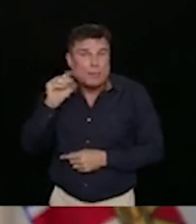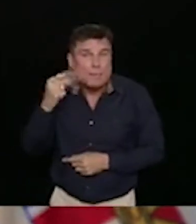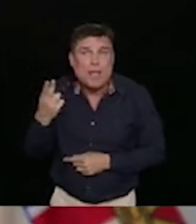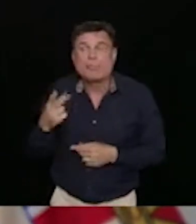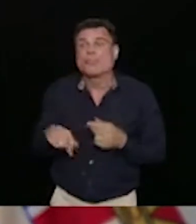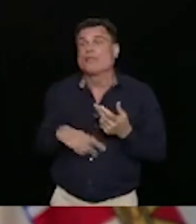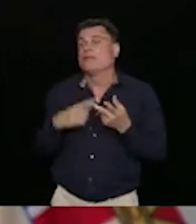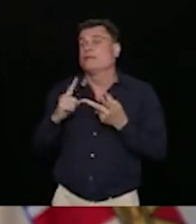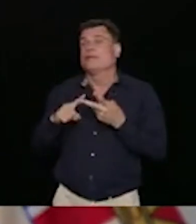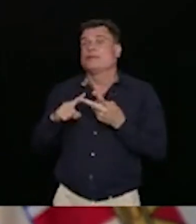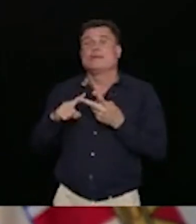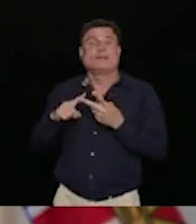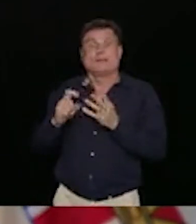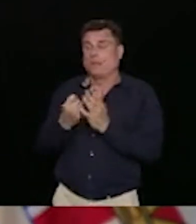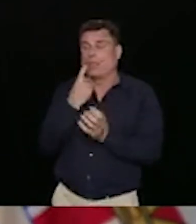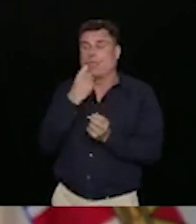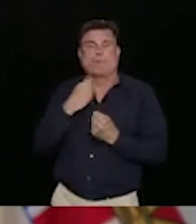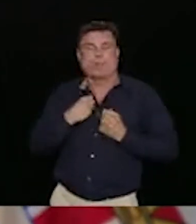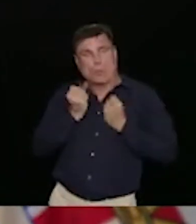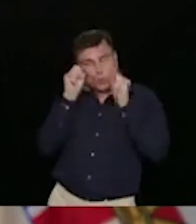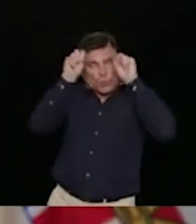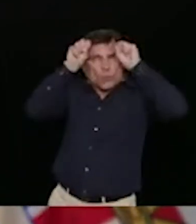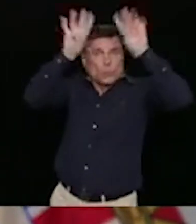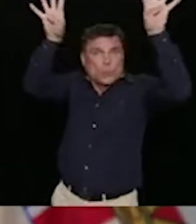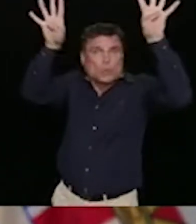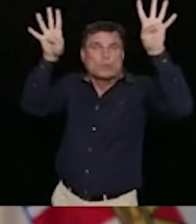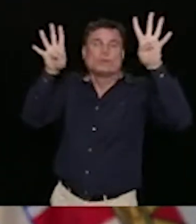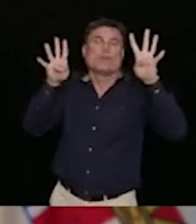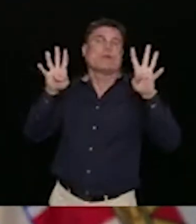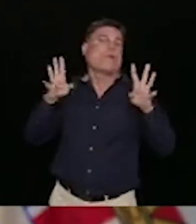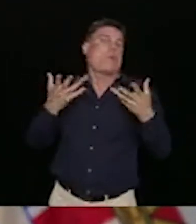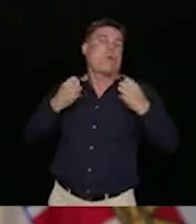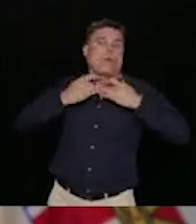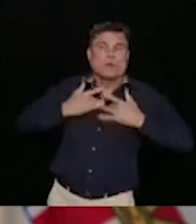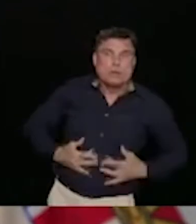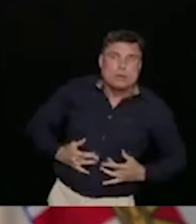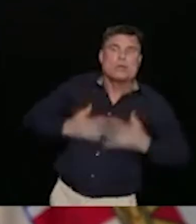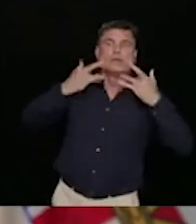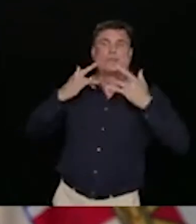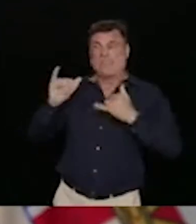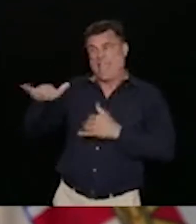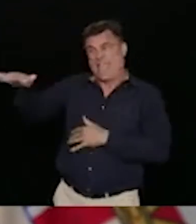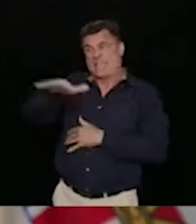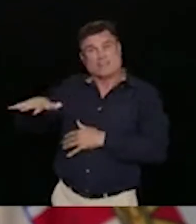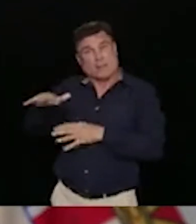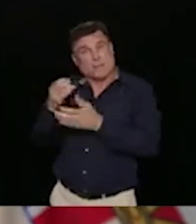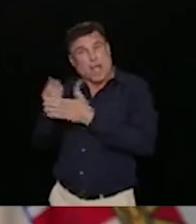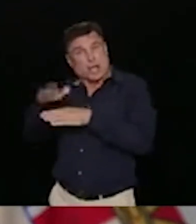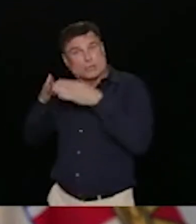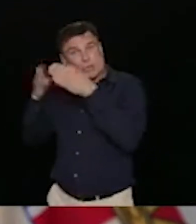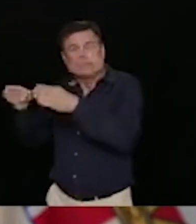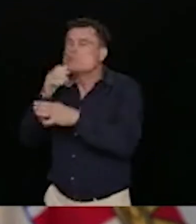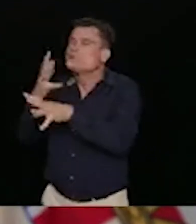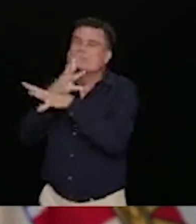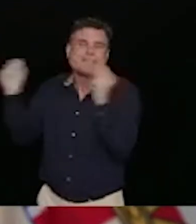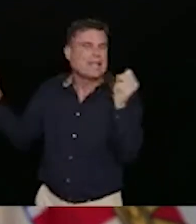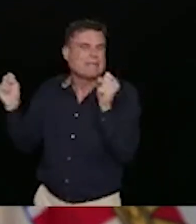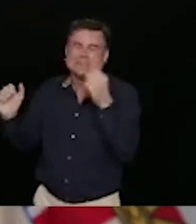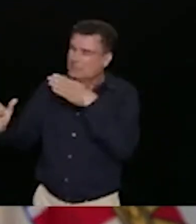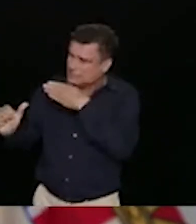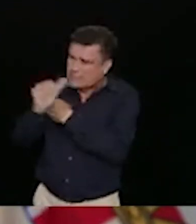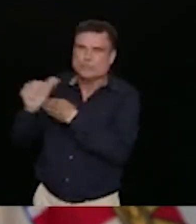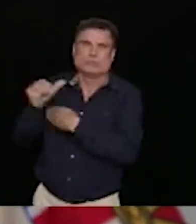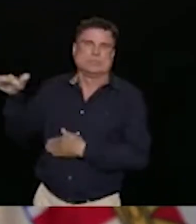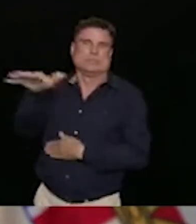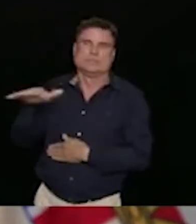We need people, we need clinicians to take the training we need to support people who use drugs to access